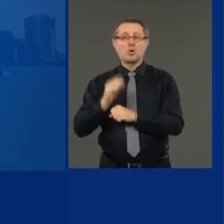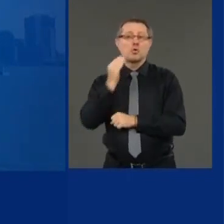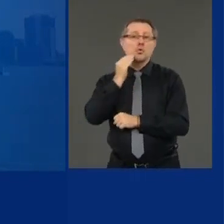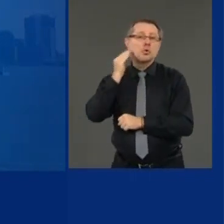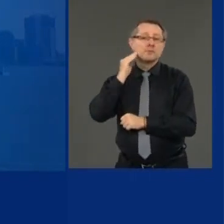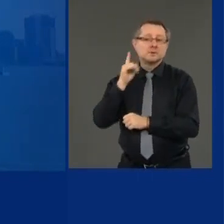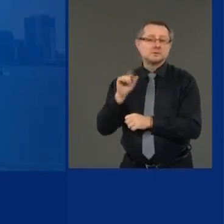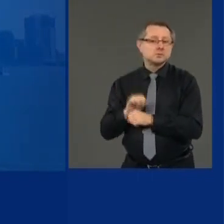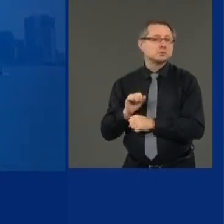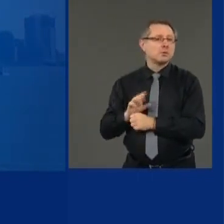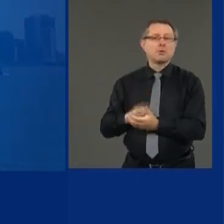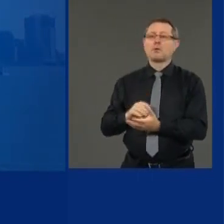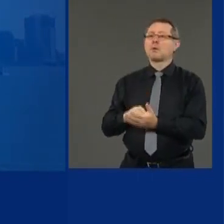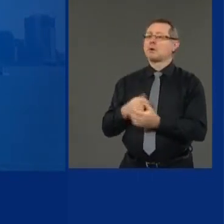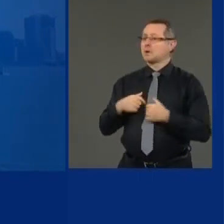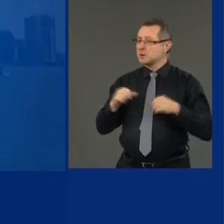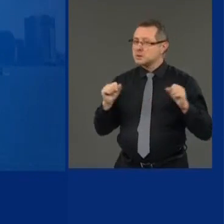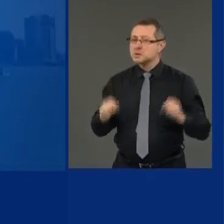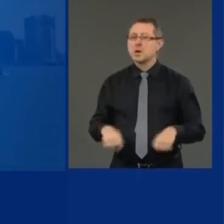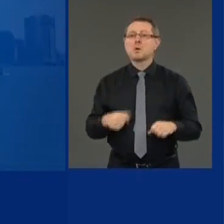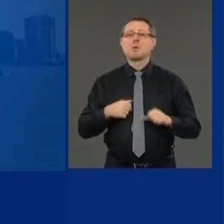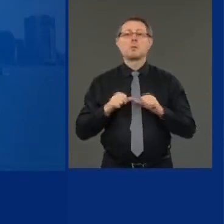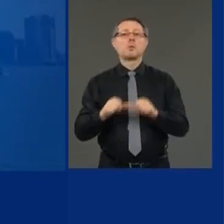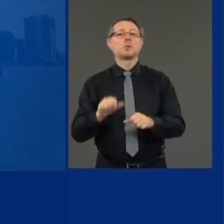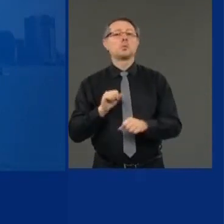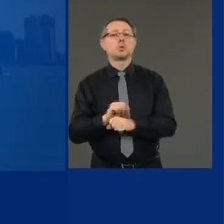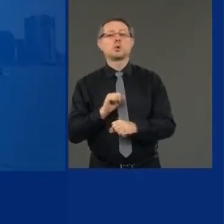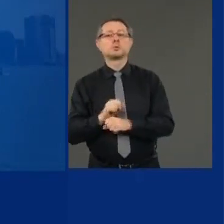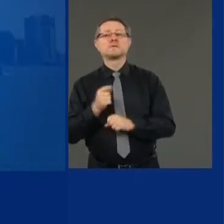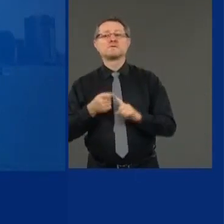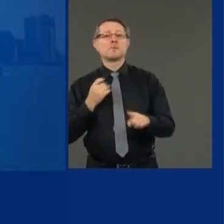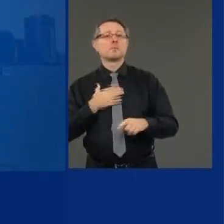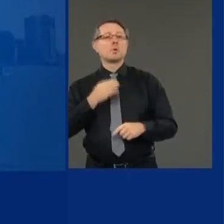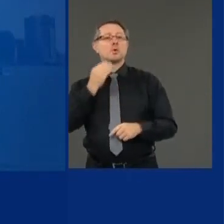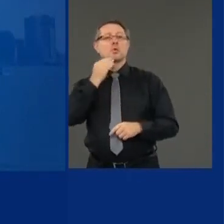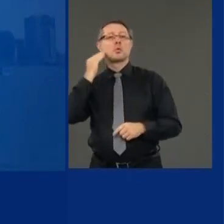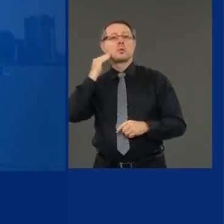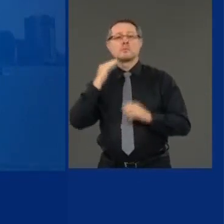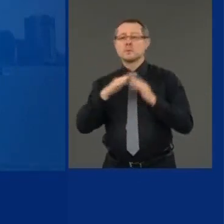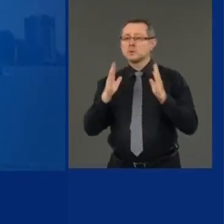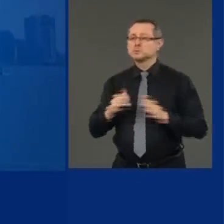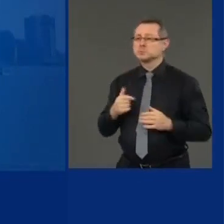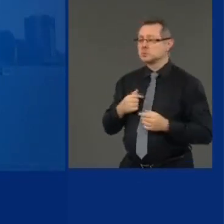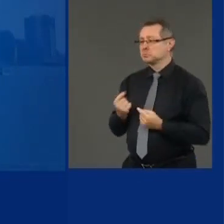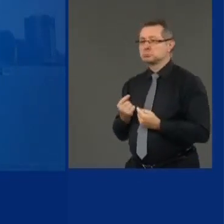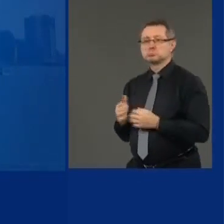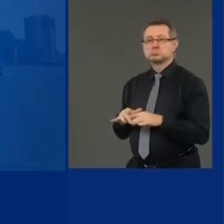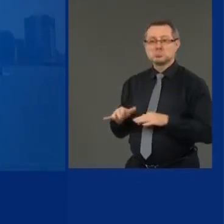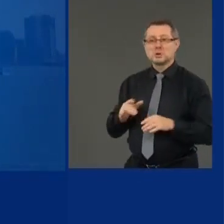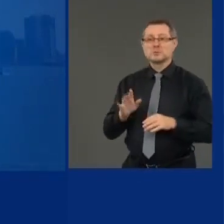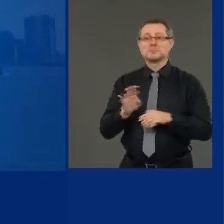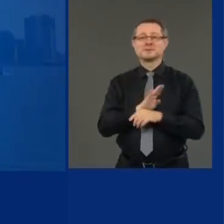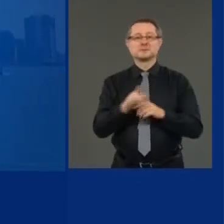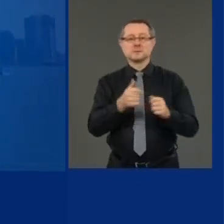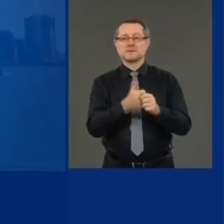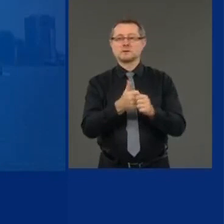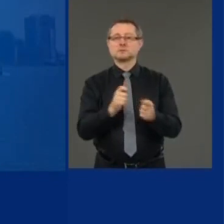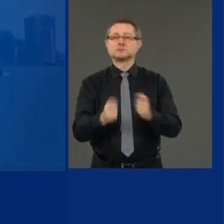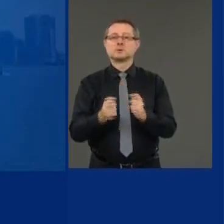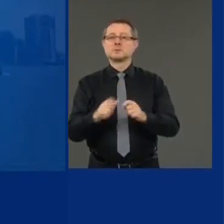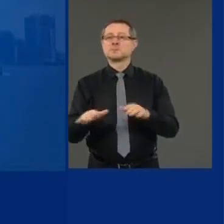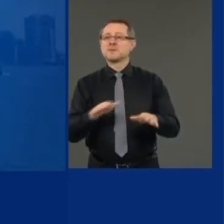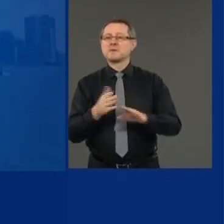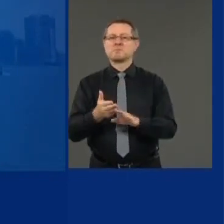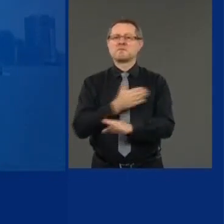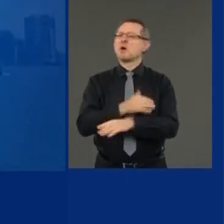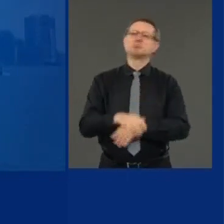new way of doing business and you're seeing businesses across the country starting to modify their behavior. Maybe I